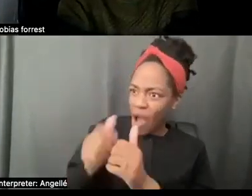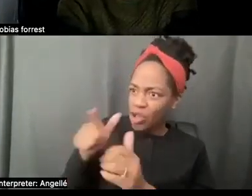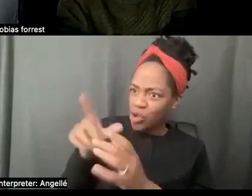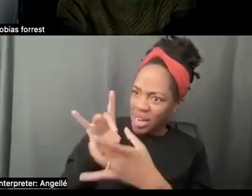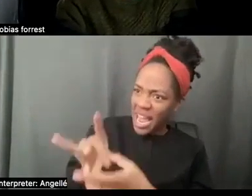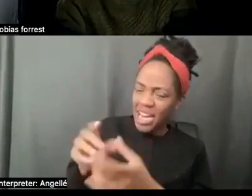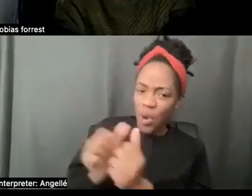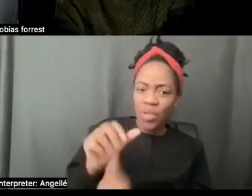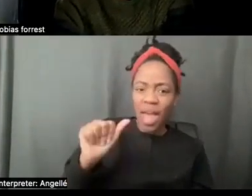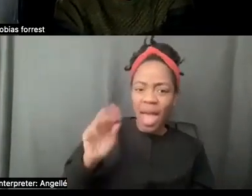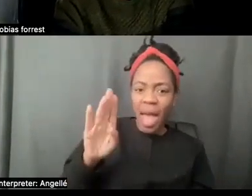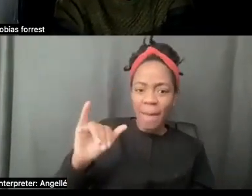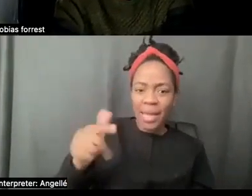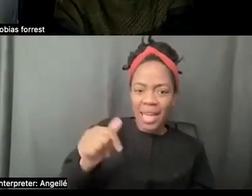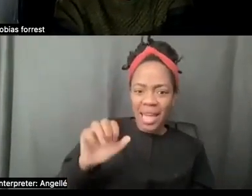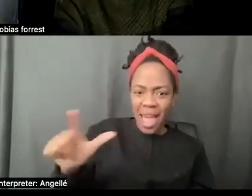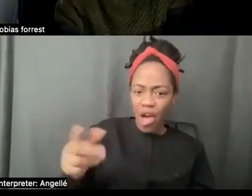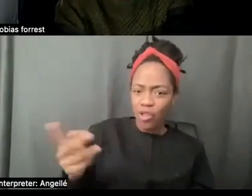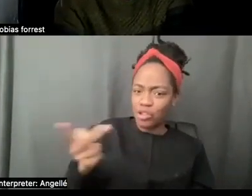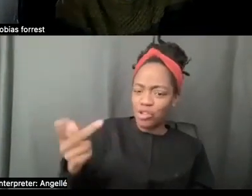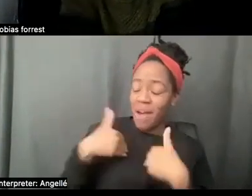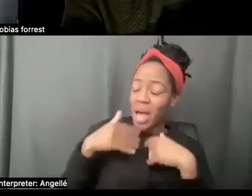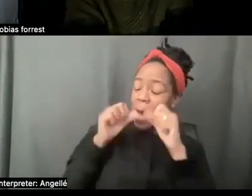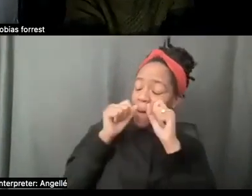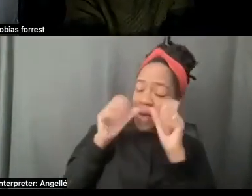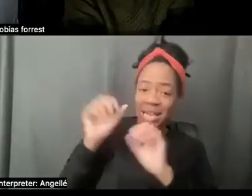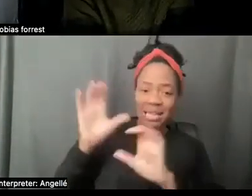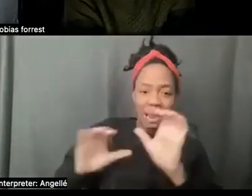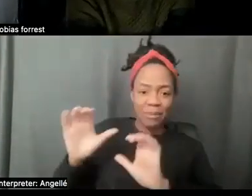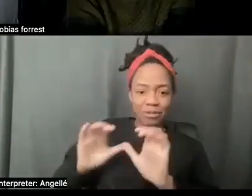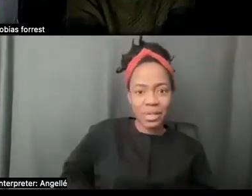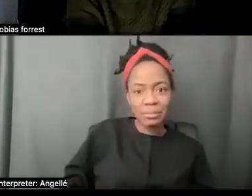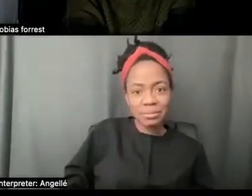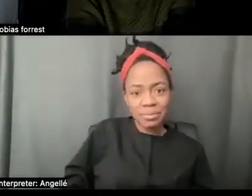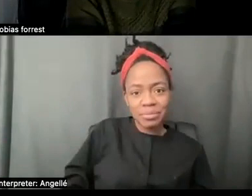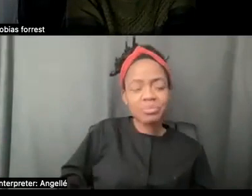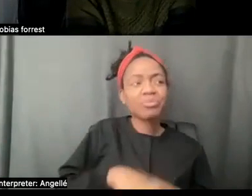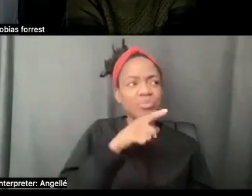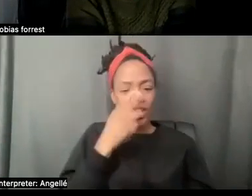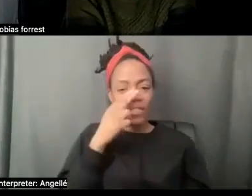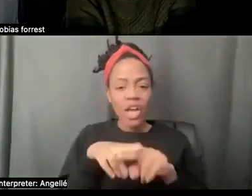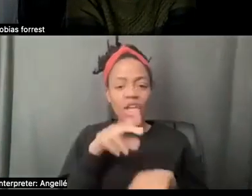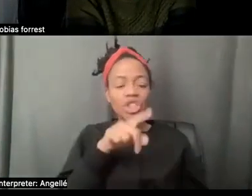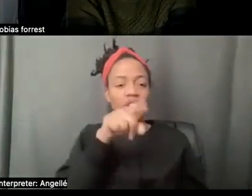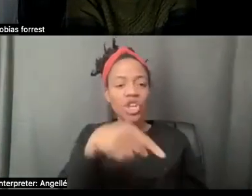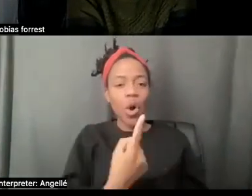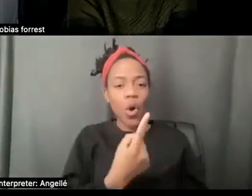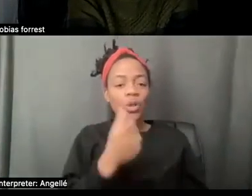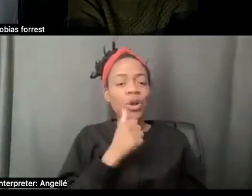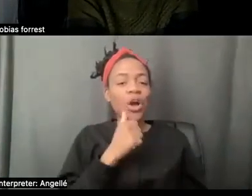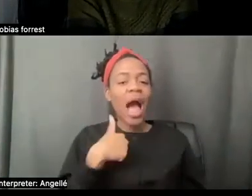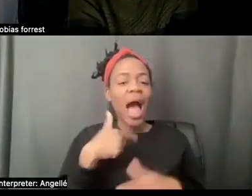the two of you had this amazing chemistry. Well, she was fun. She's the only little girl I'll let drive my wheelchair.